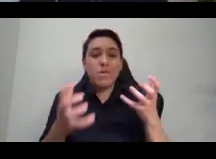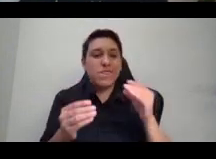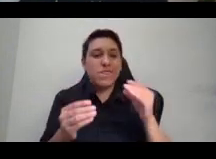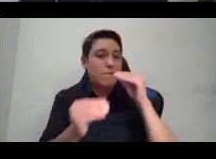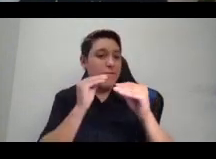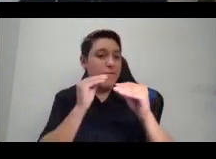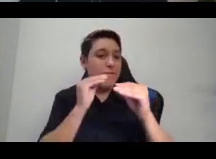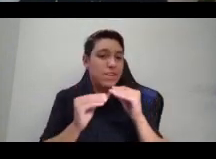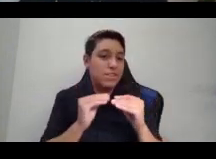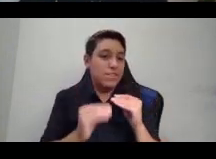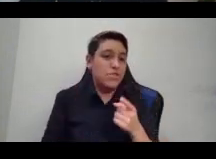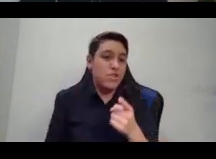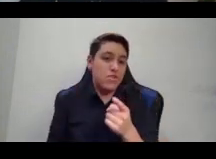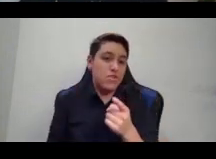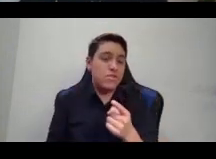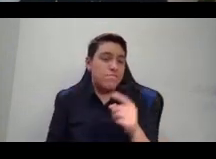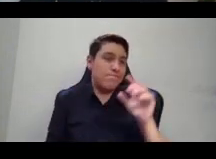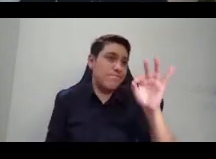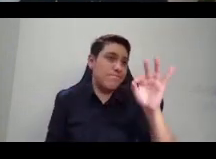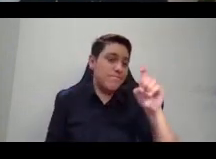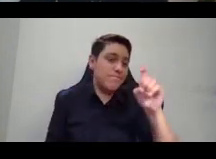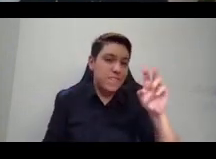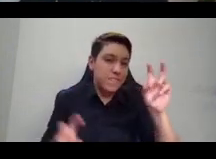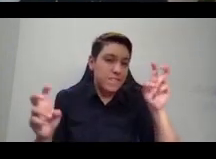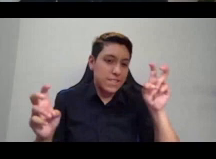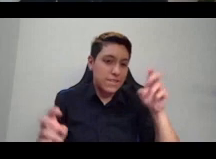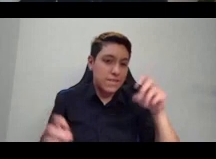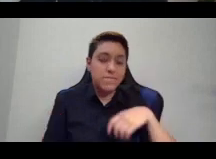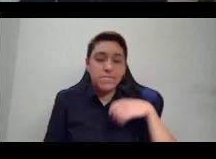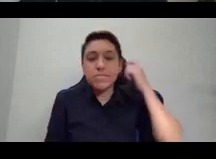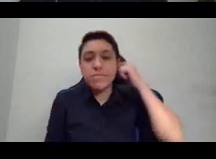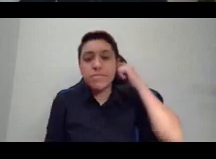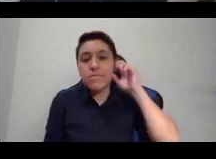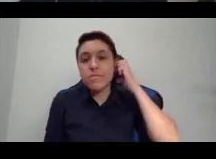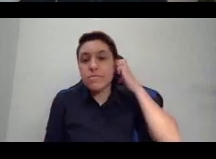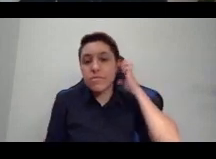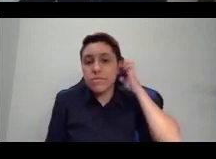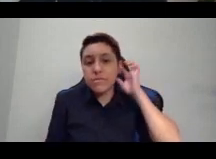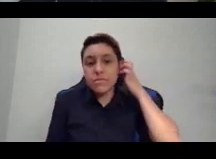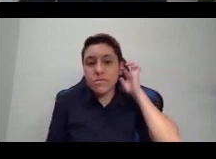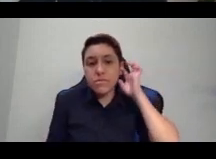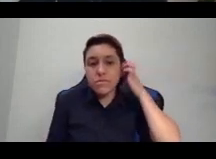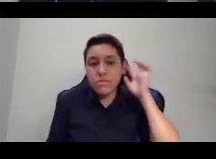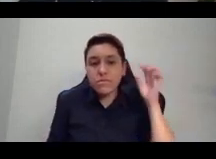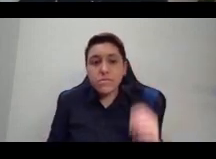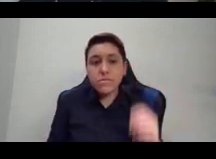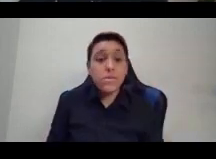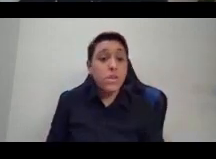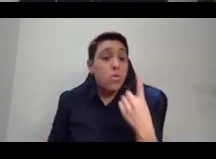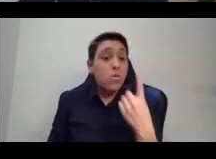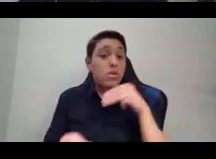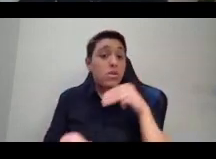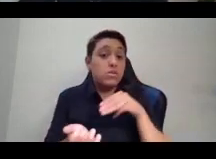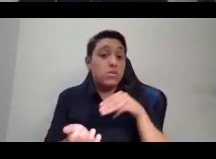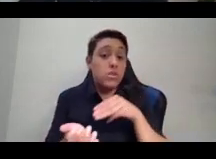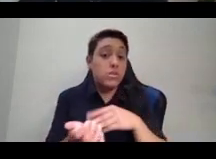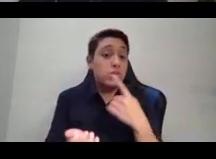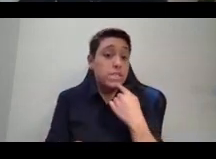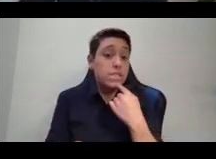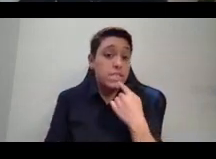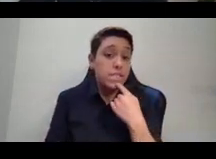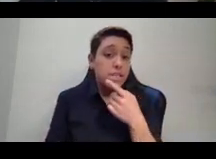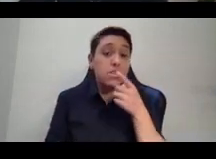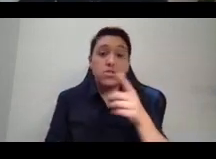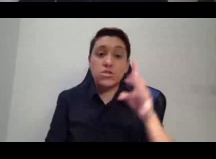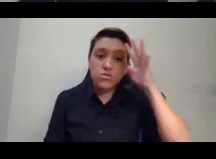Hughes said that she was creating and maintaining an organization of colored erotopaths. Dr. Irving C. Ross said